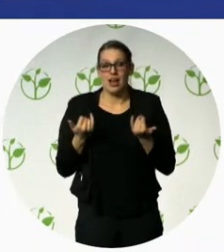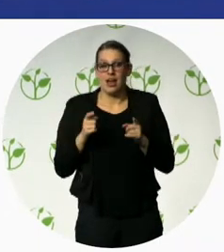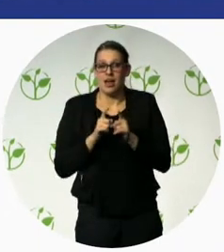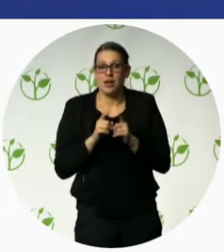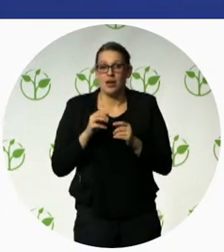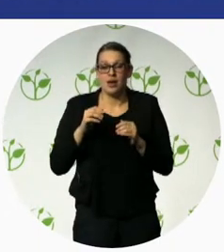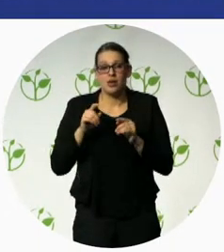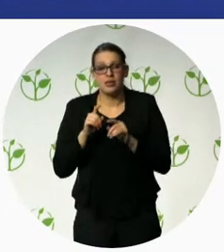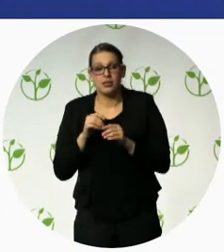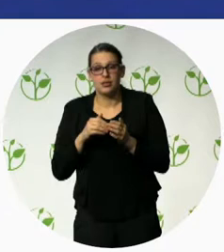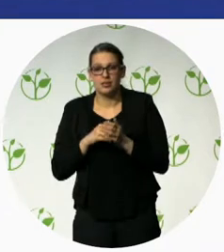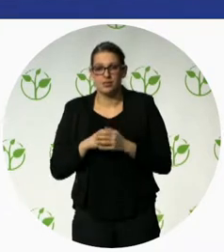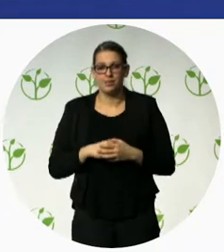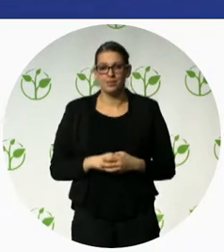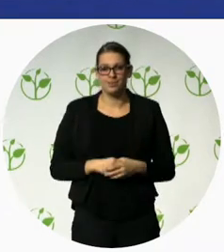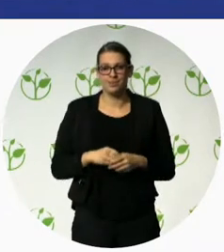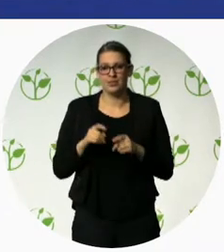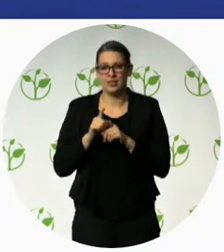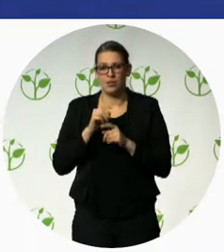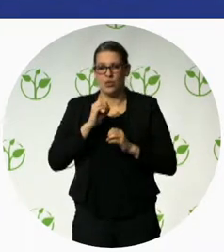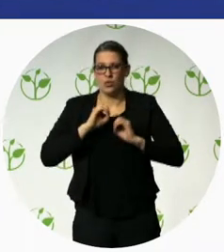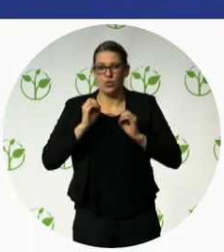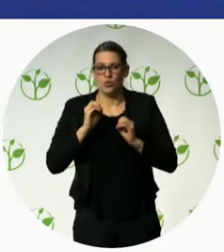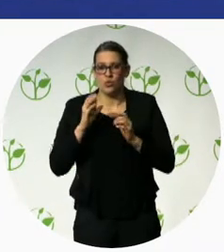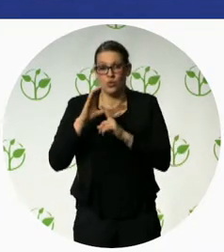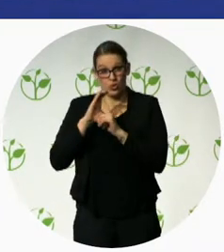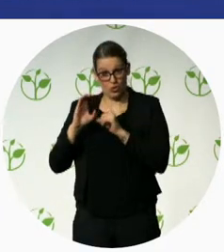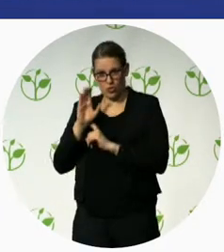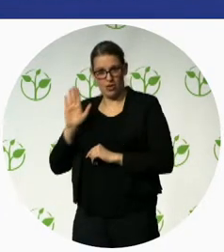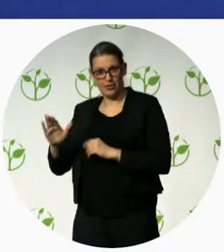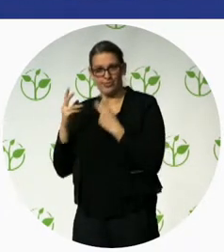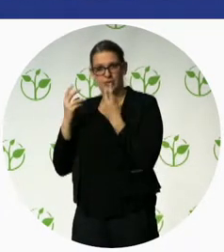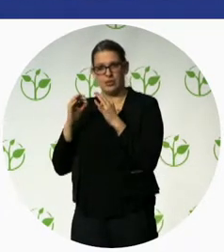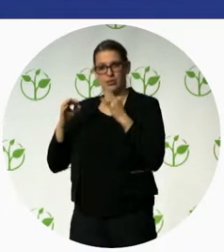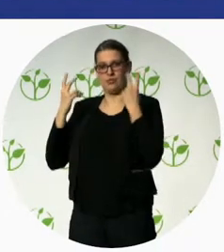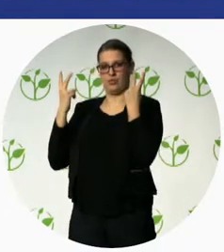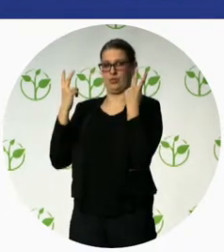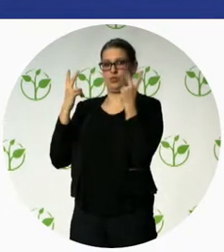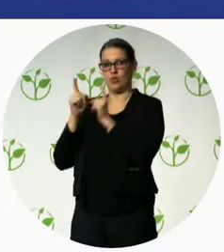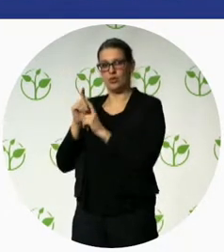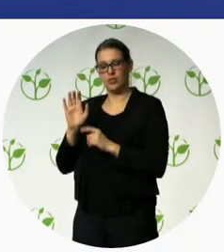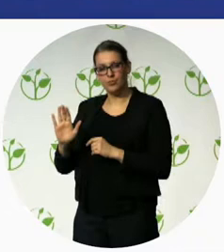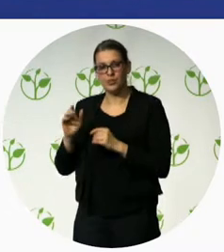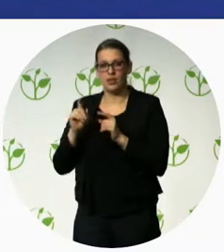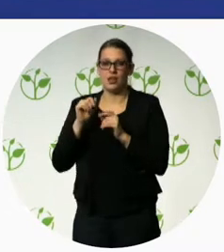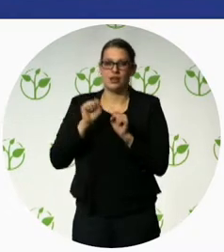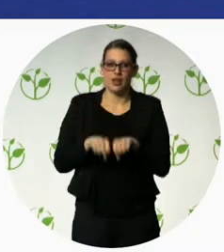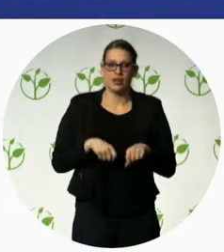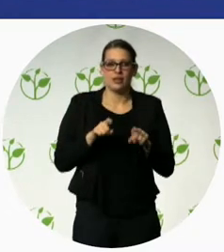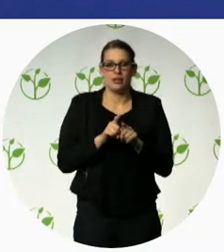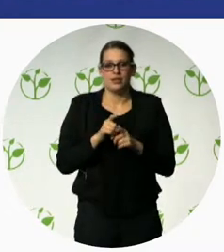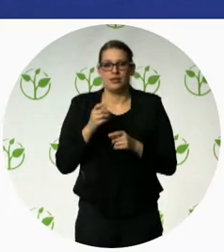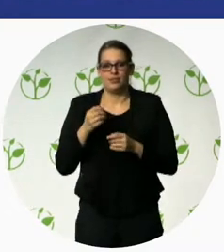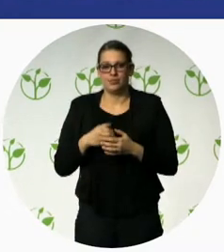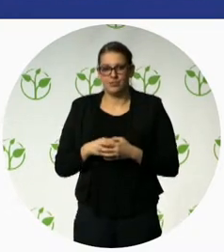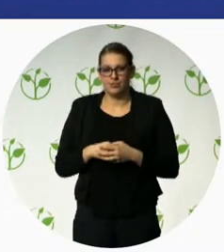for us to have a prosthetic device that can be used without shoes because we cannot enter our places of worship which are the